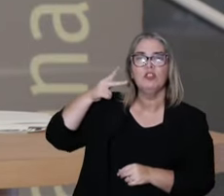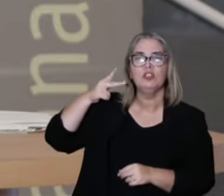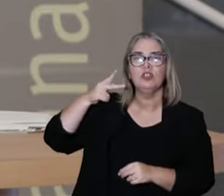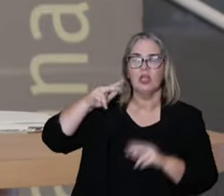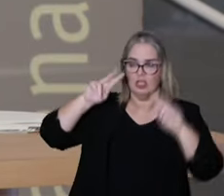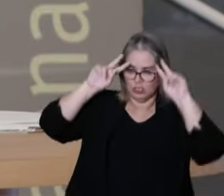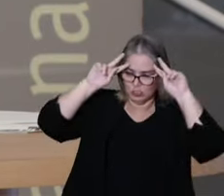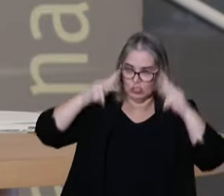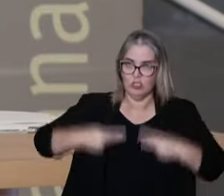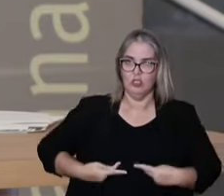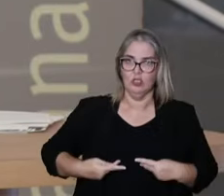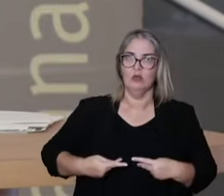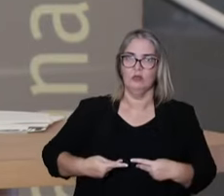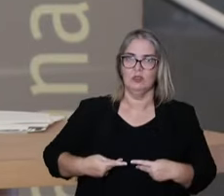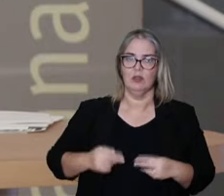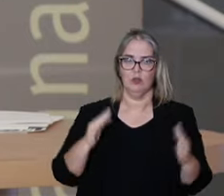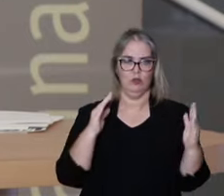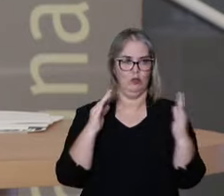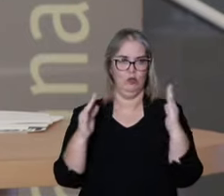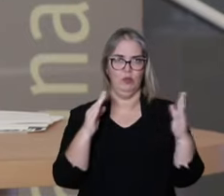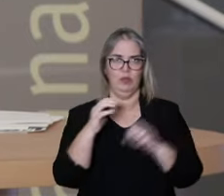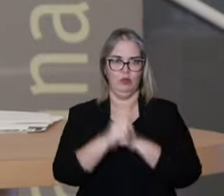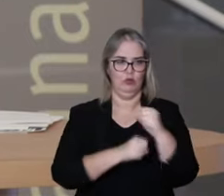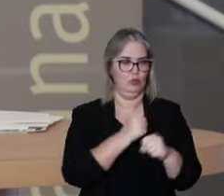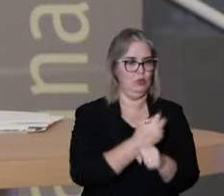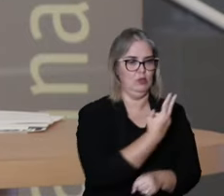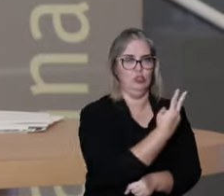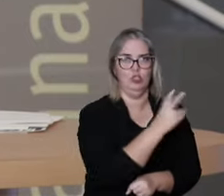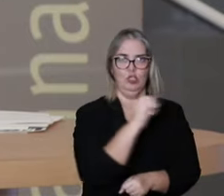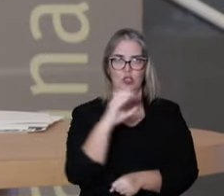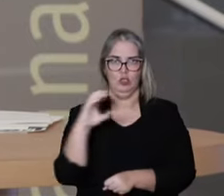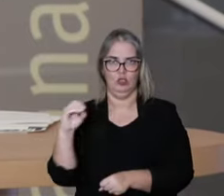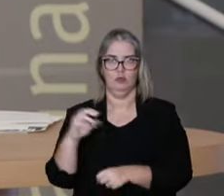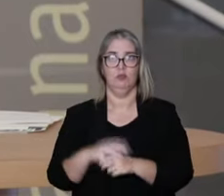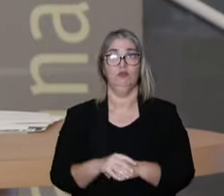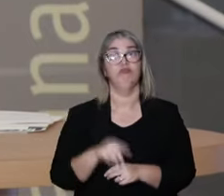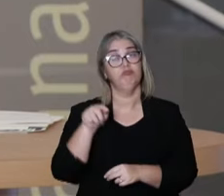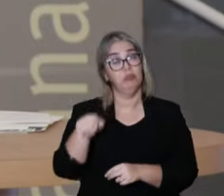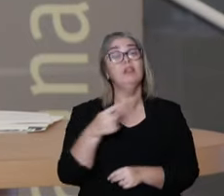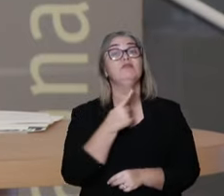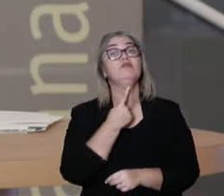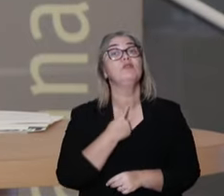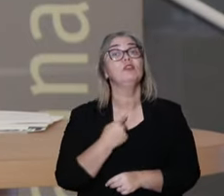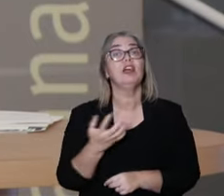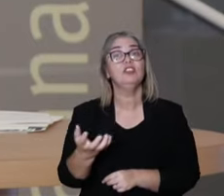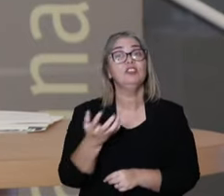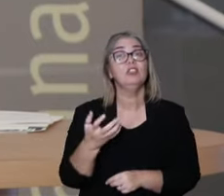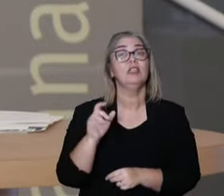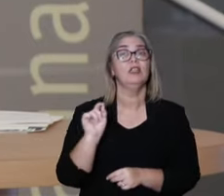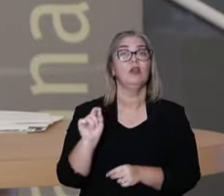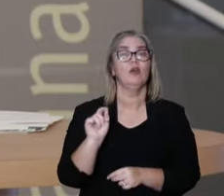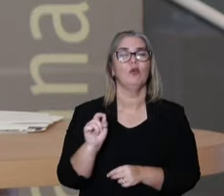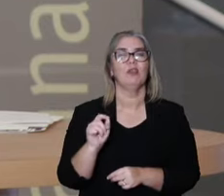the national policy of humanization from 2000 that had the expectation of